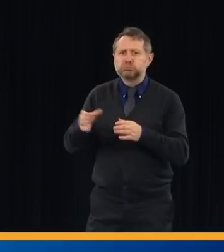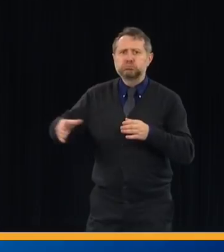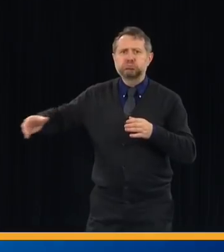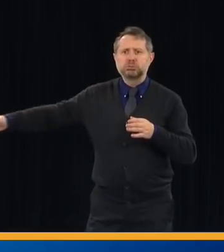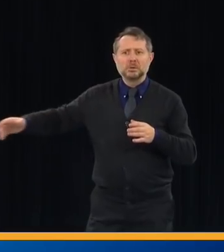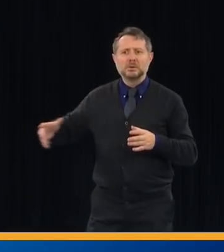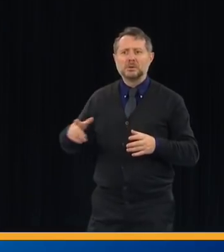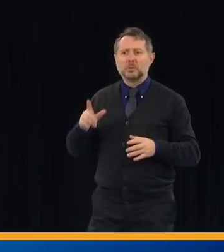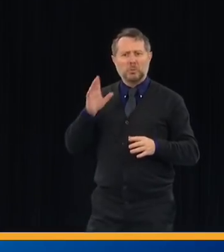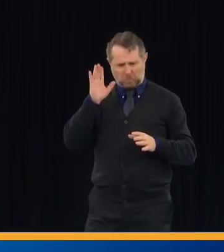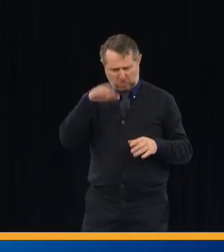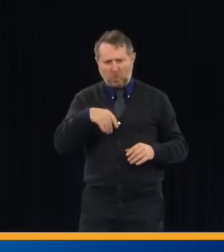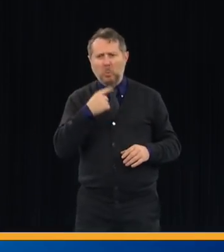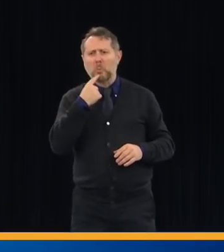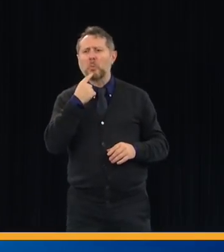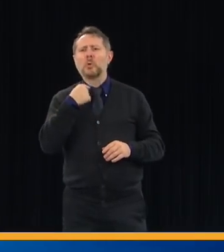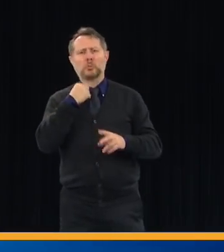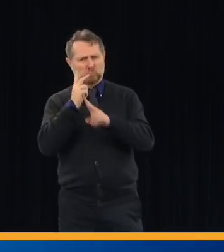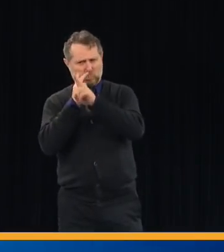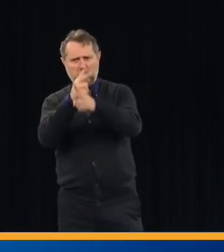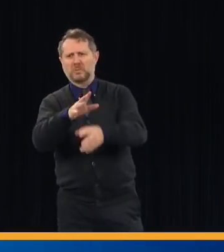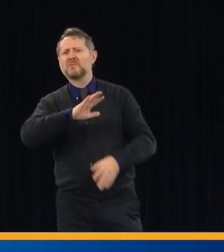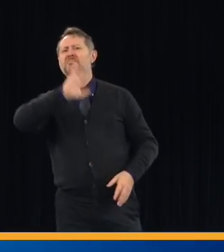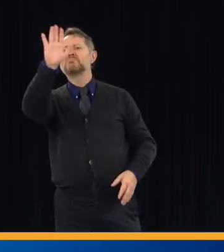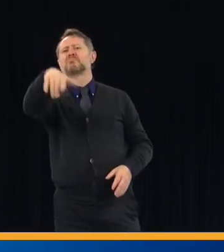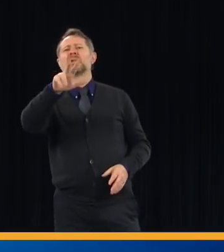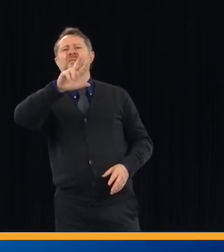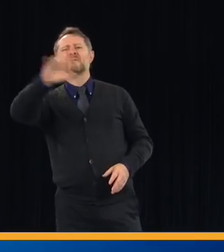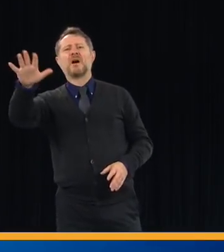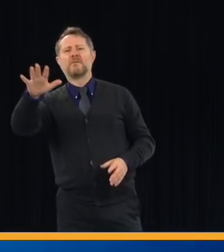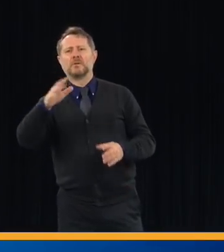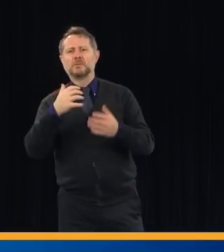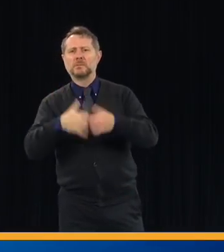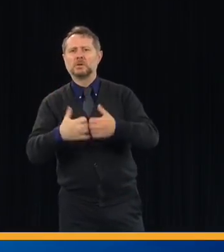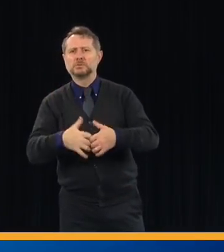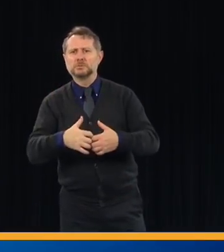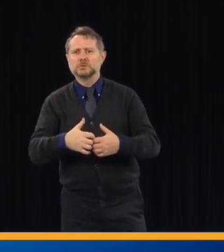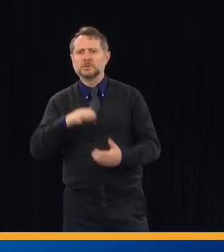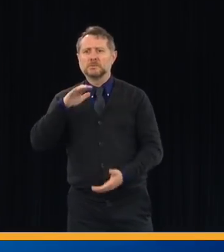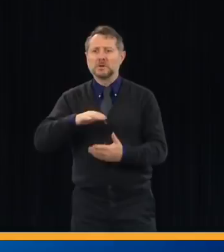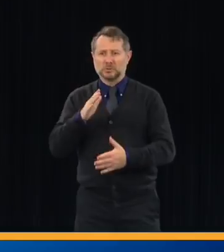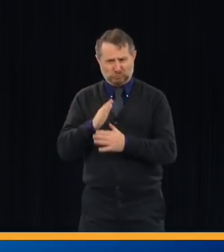want to lend you 35 ventilators to bring downstate.